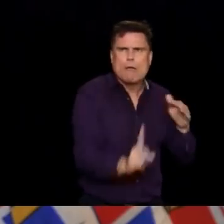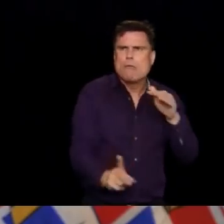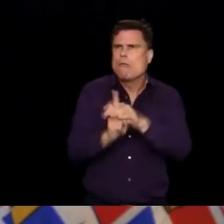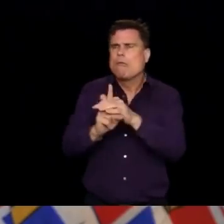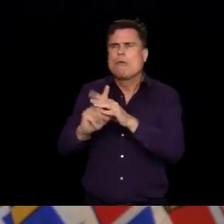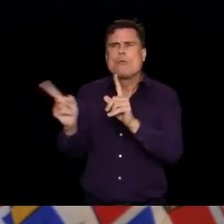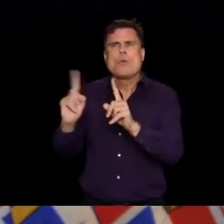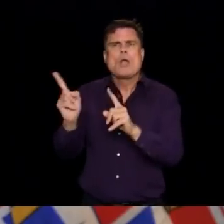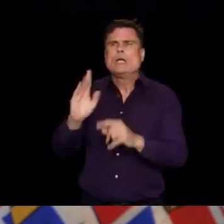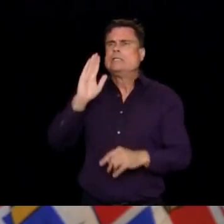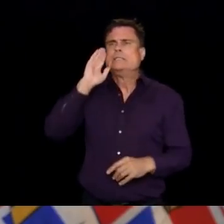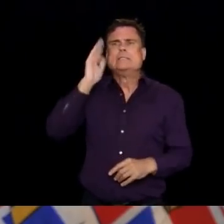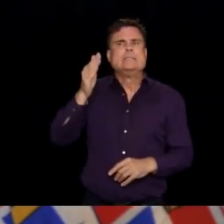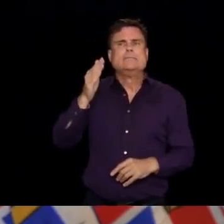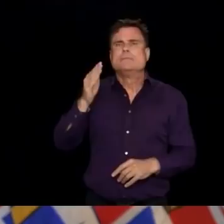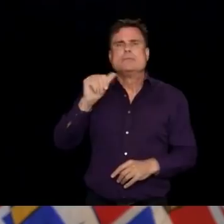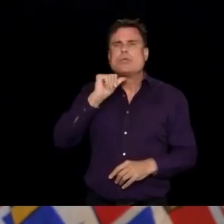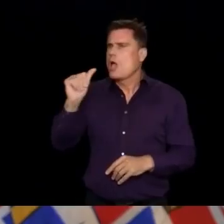protests, by the law